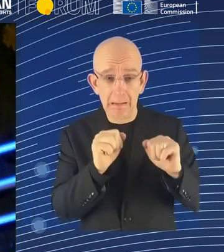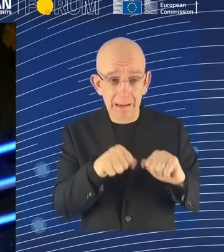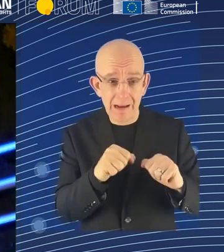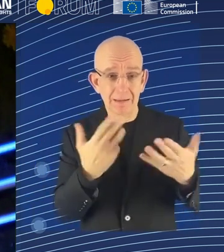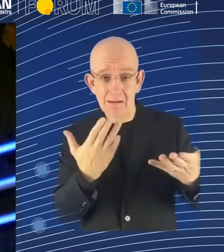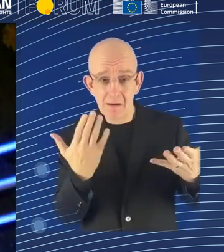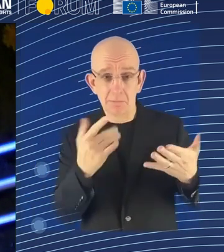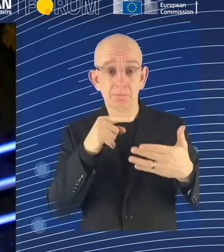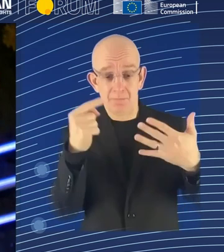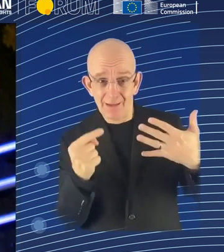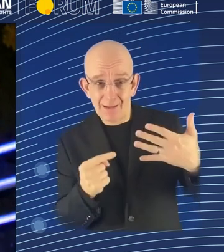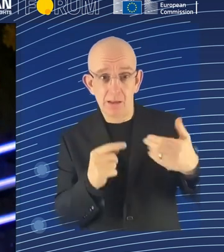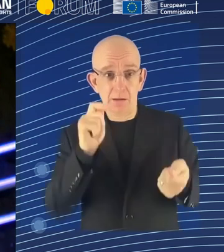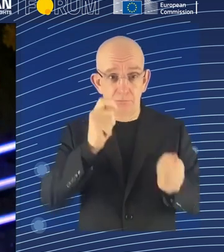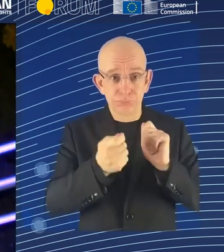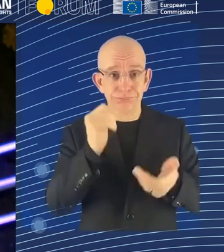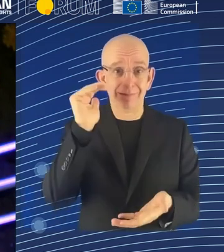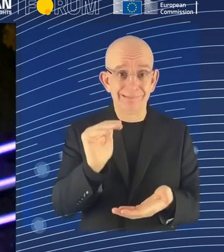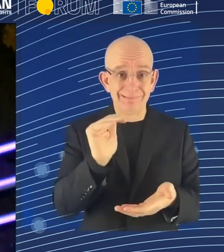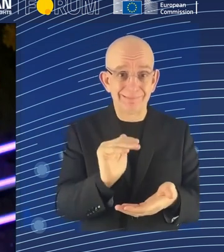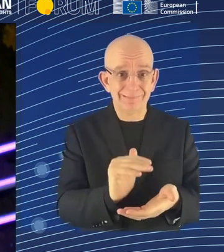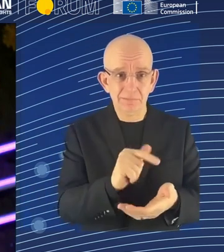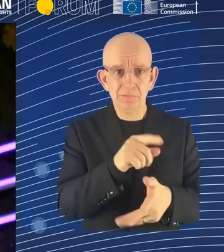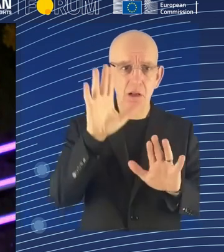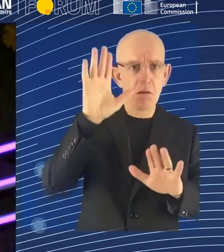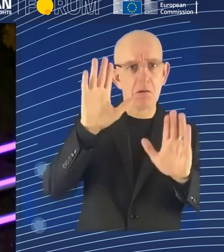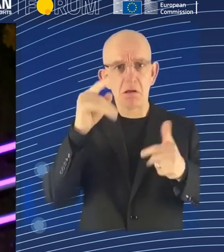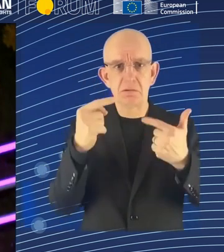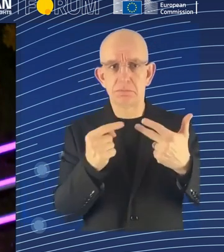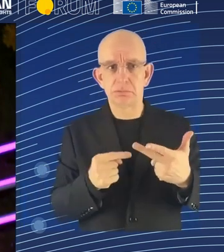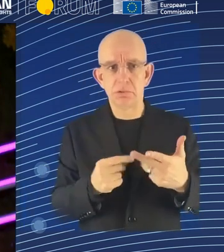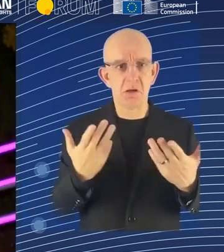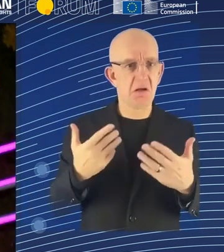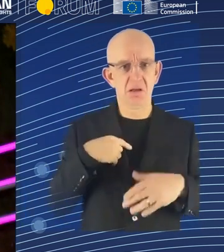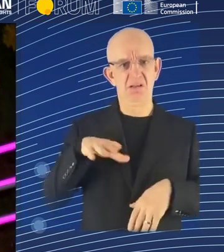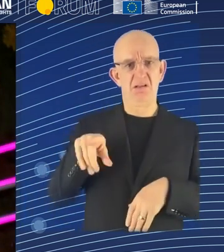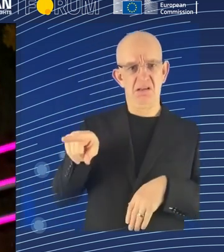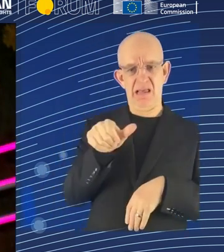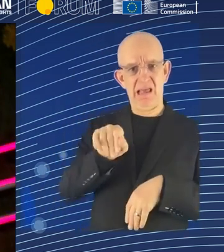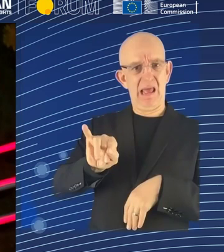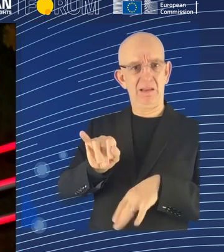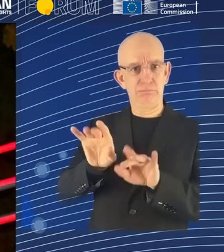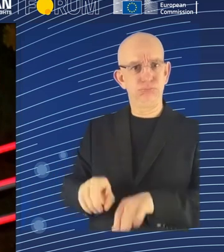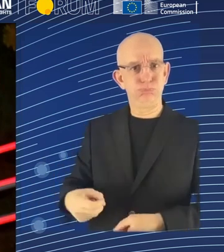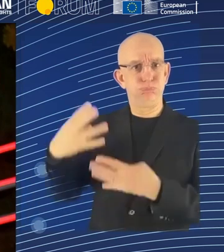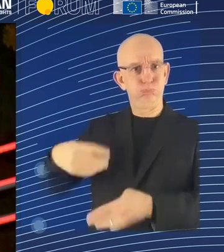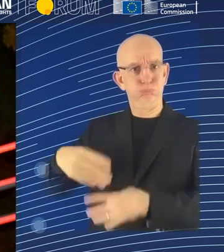And so if you look at the kind of like the questions that were on the table, some of the key questions were, for example,